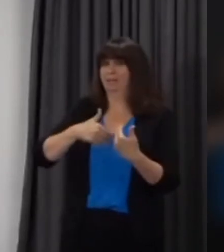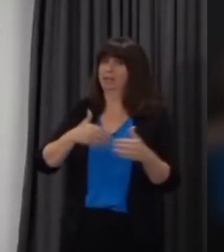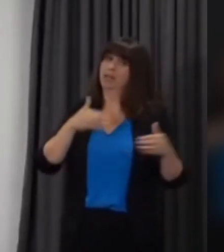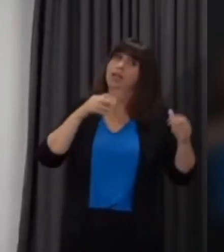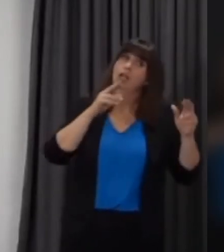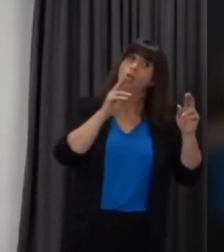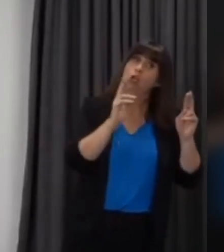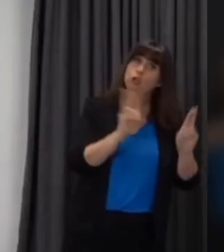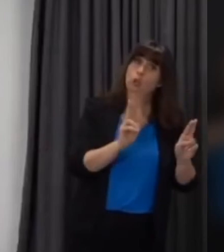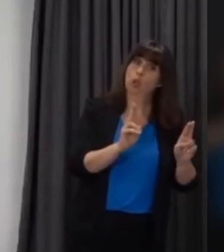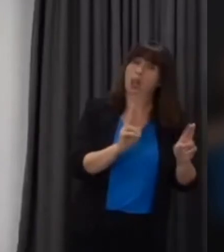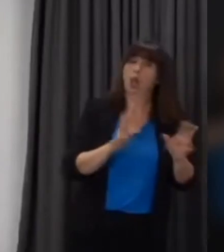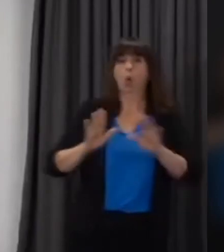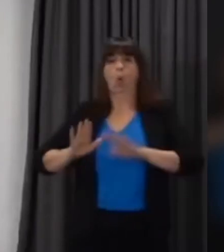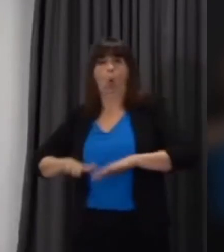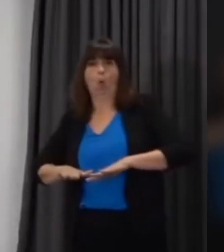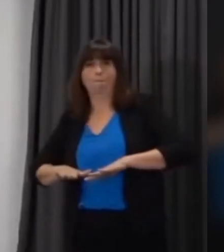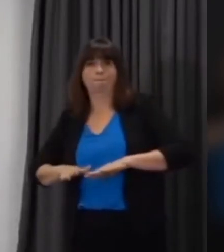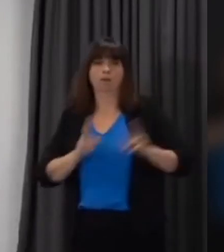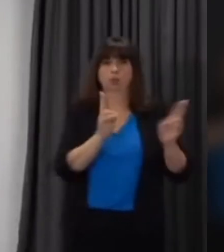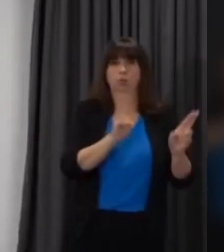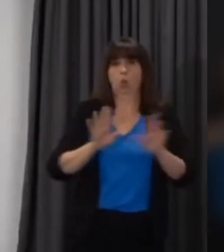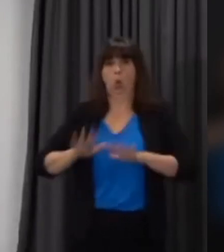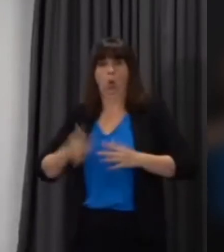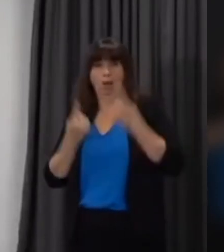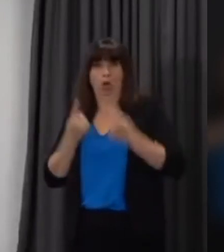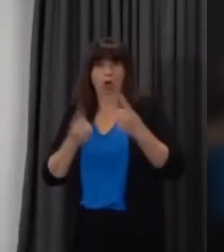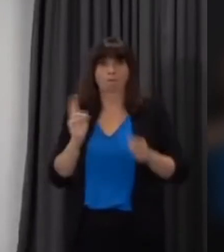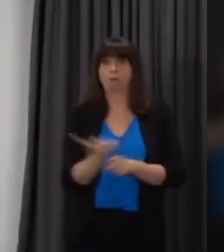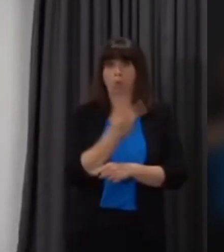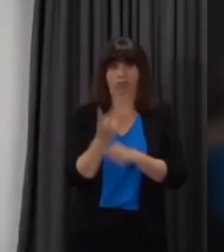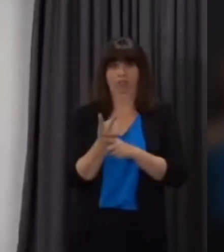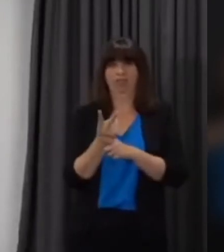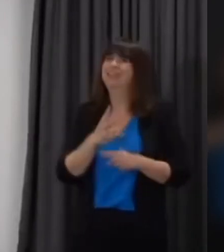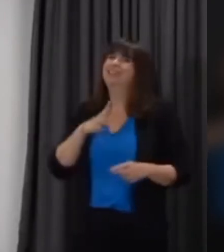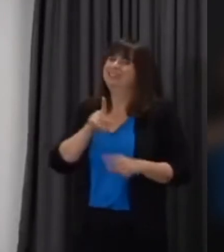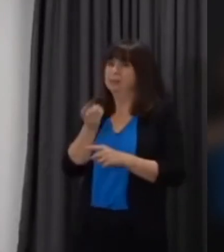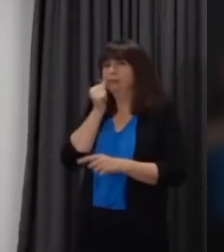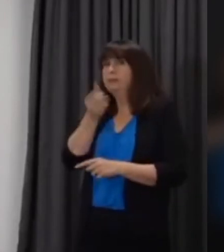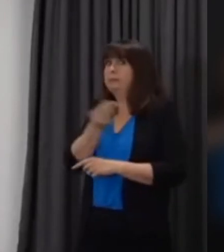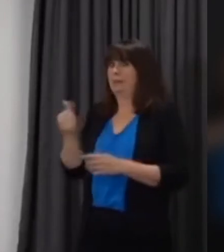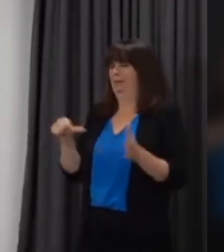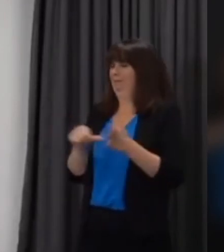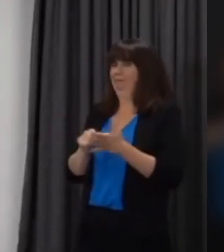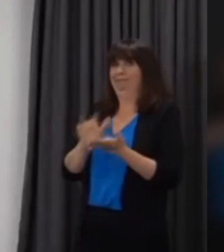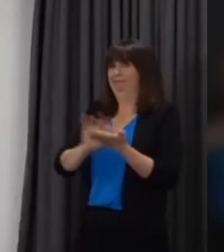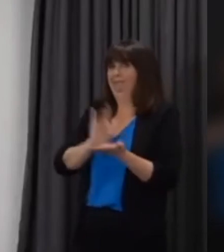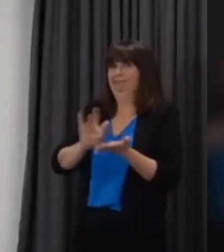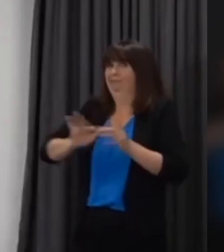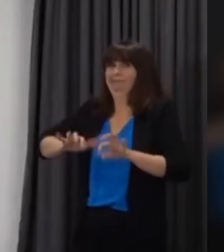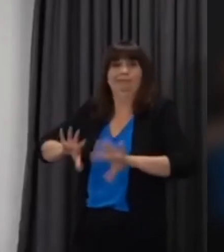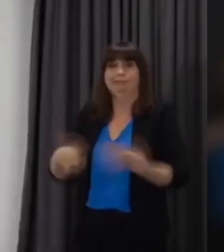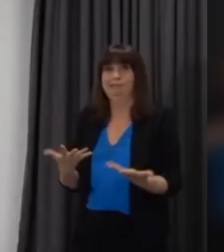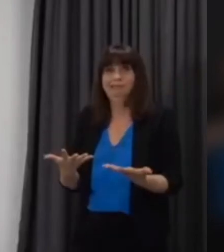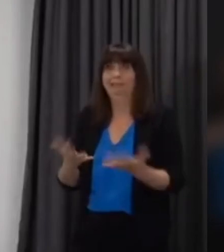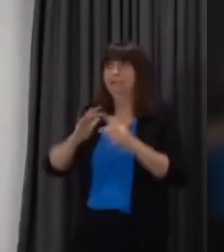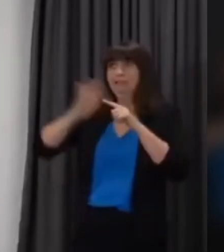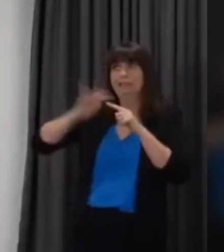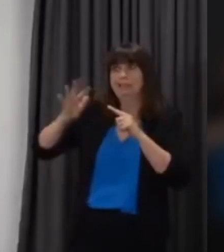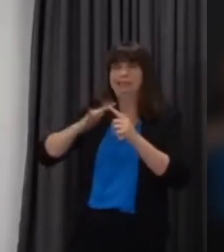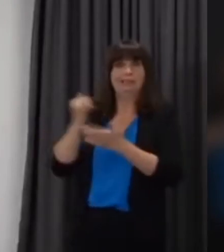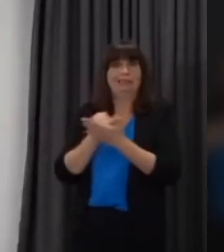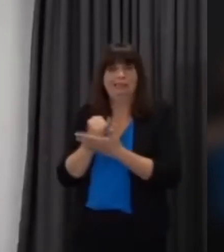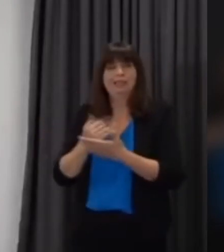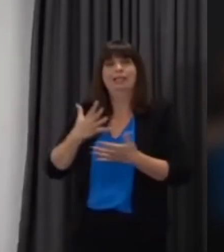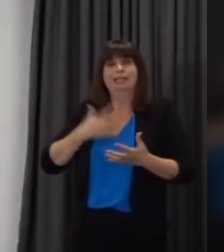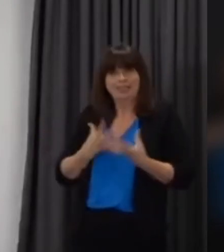move forward and therefore making sure that all children can access that and the experience that they have a good quality is an important part of